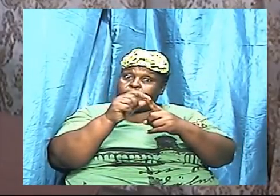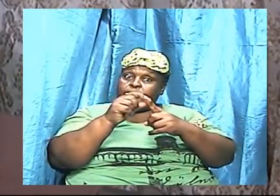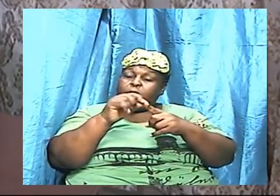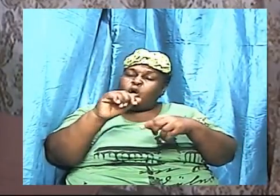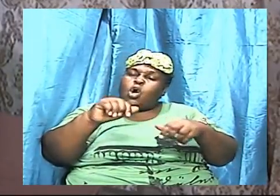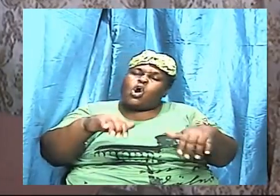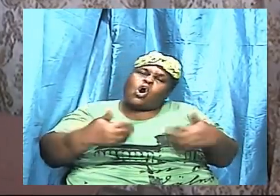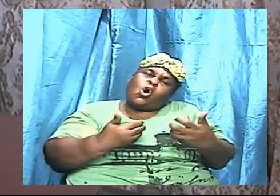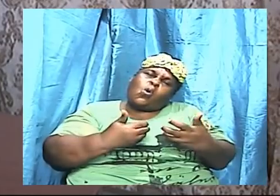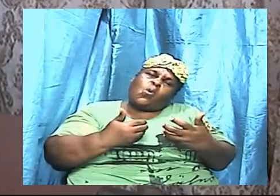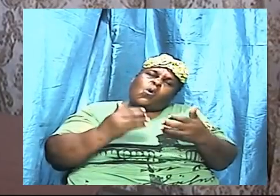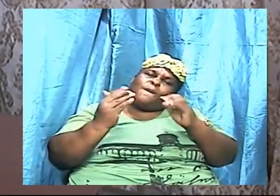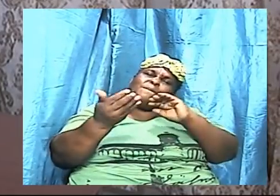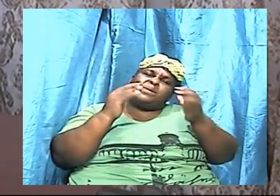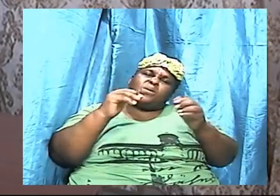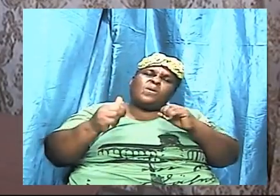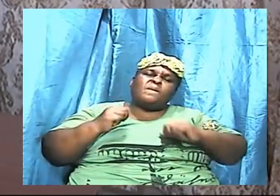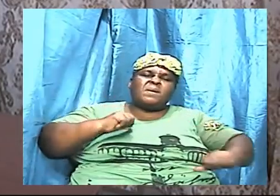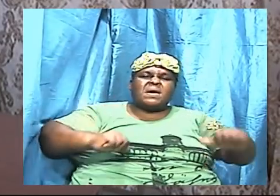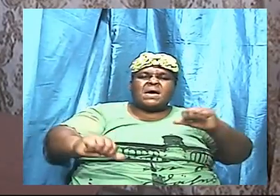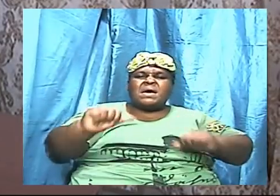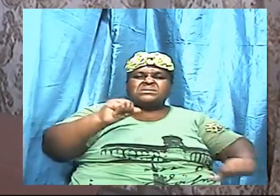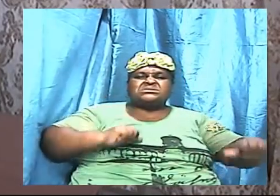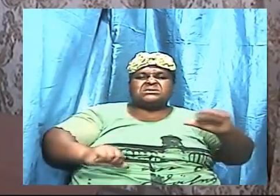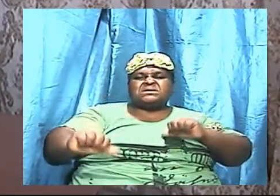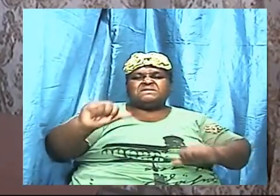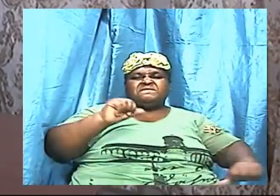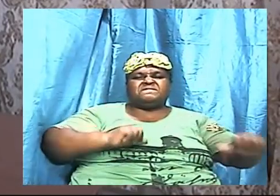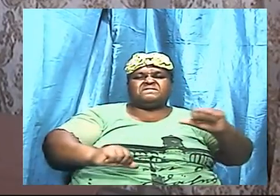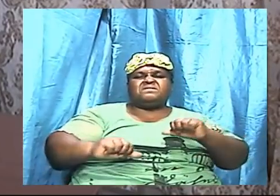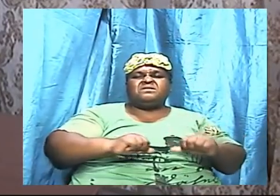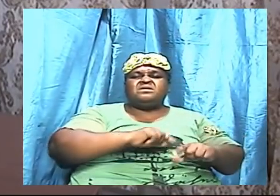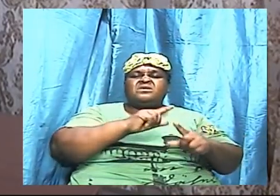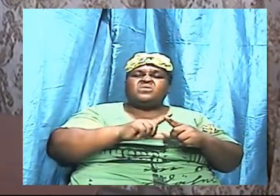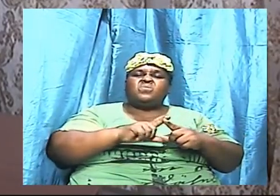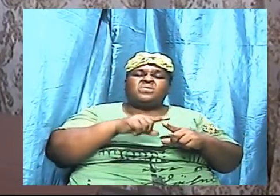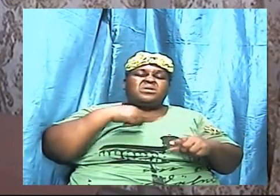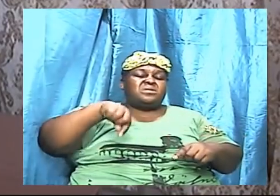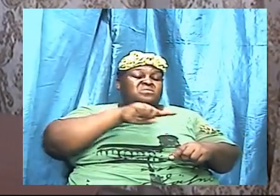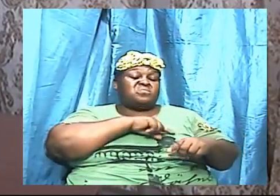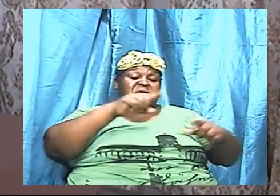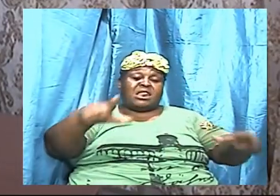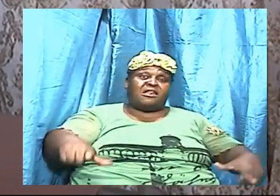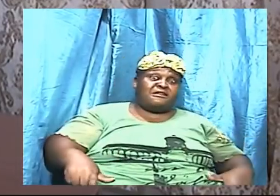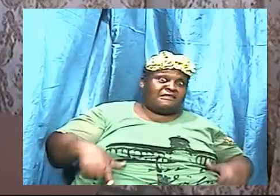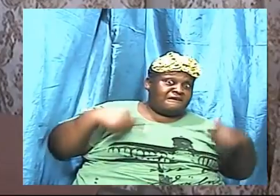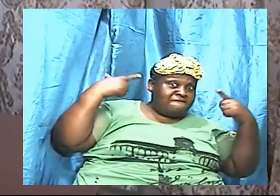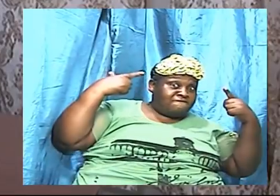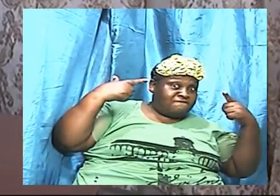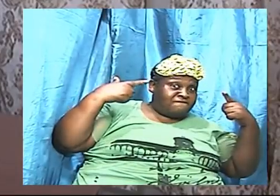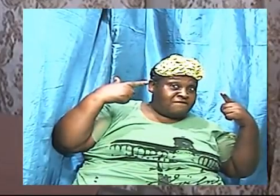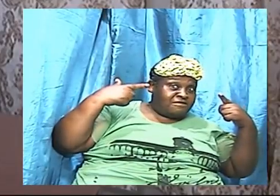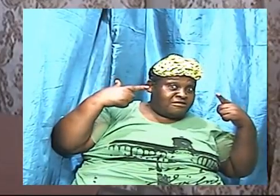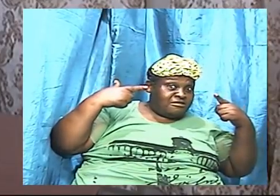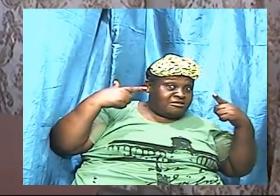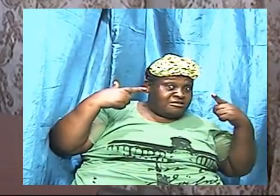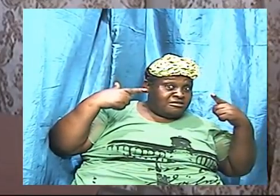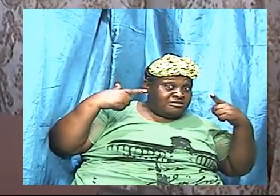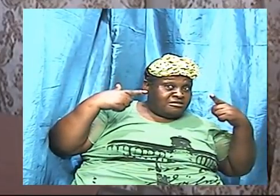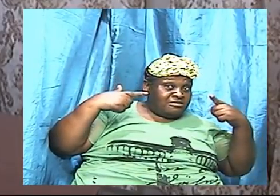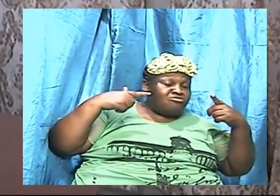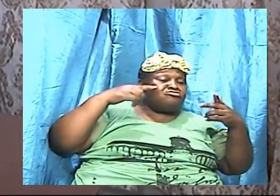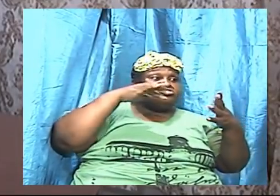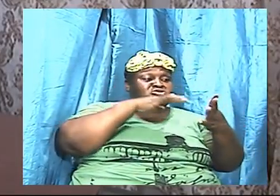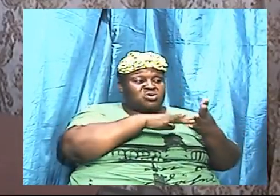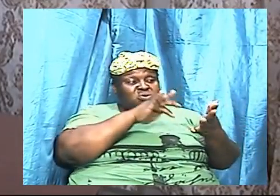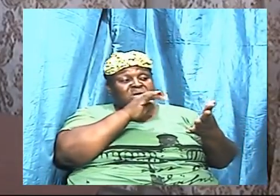when we live it when we speak it and when we speak it we we are lending